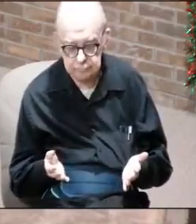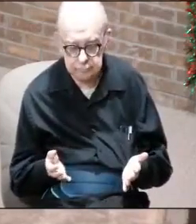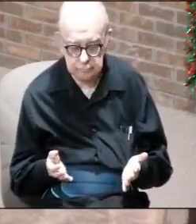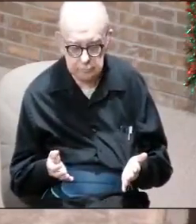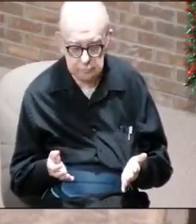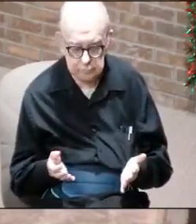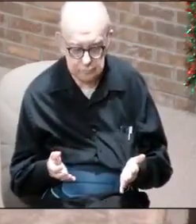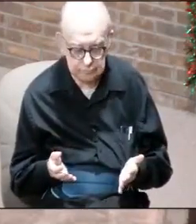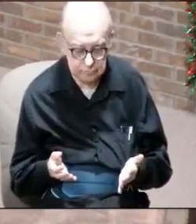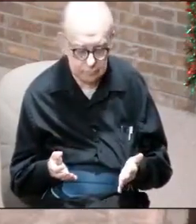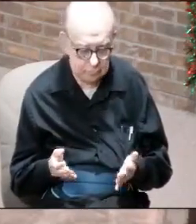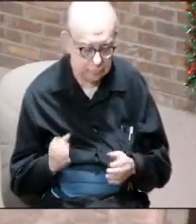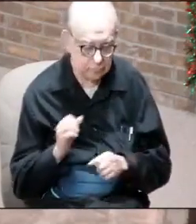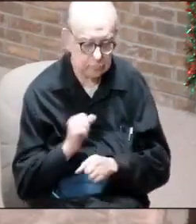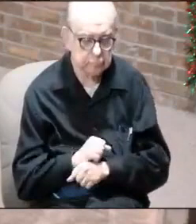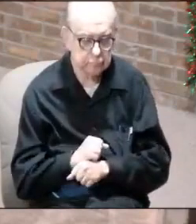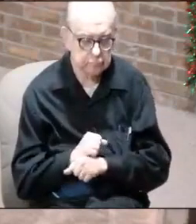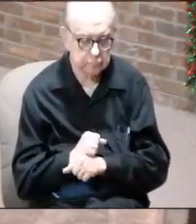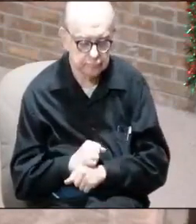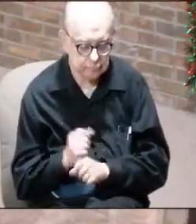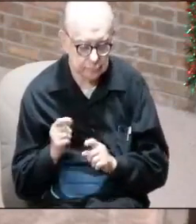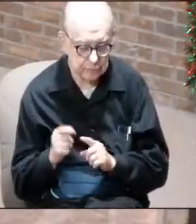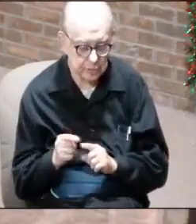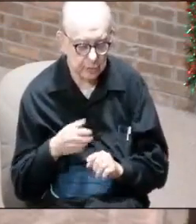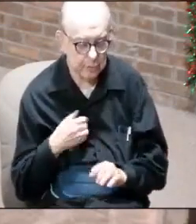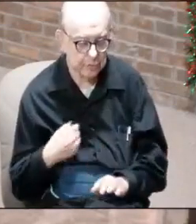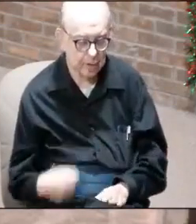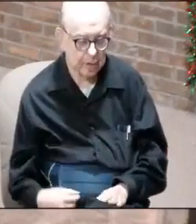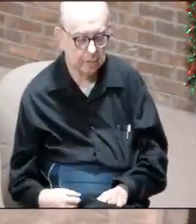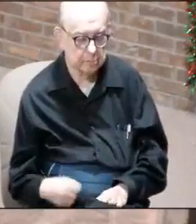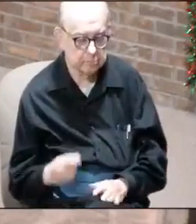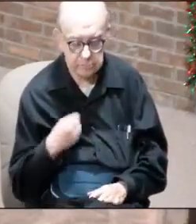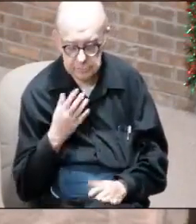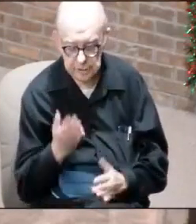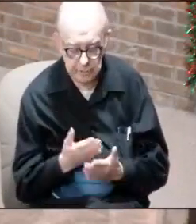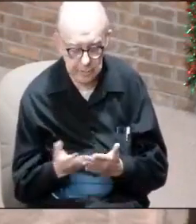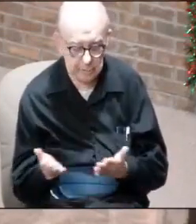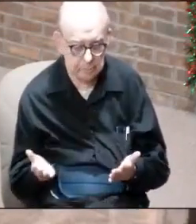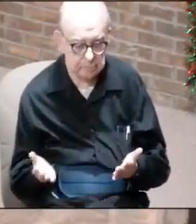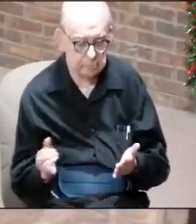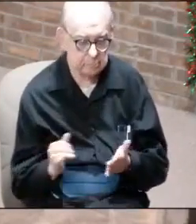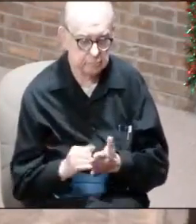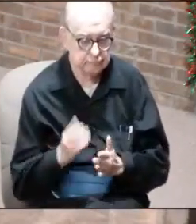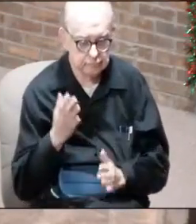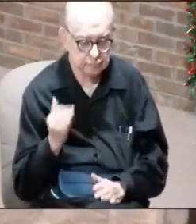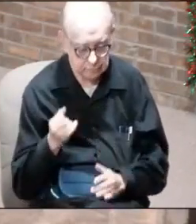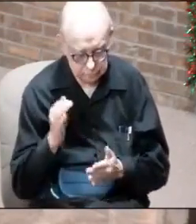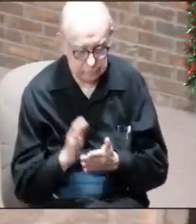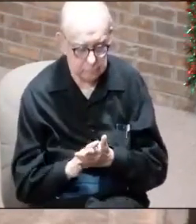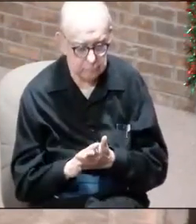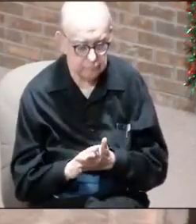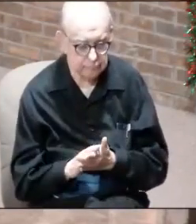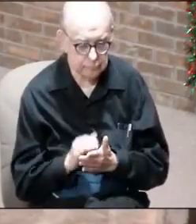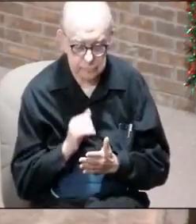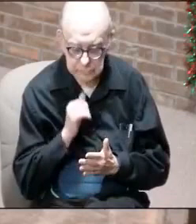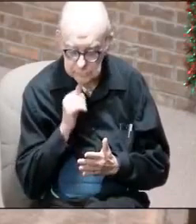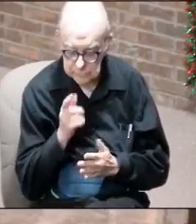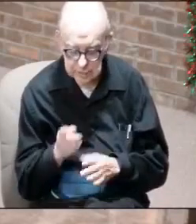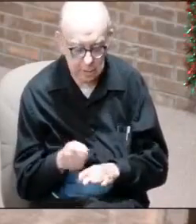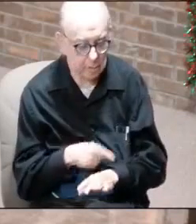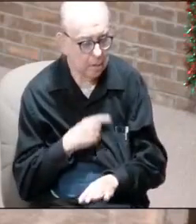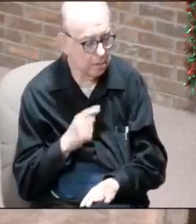or a slavery to them. But may I say this to you all? This is why I believe it's not going to be long.